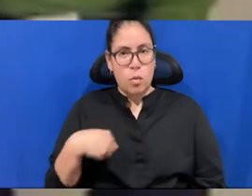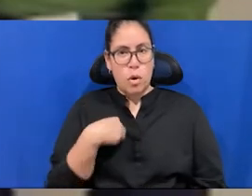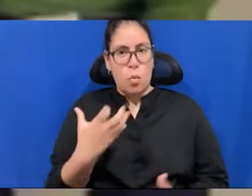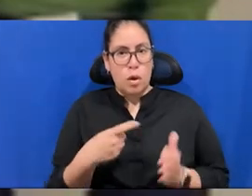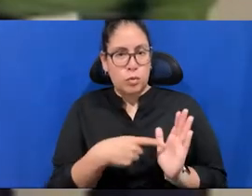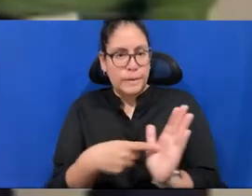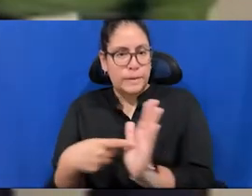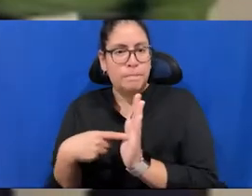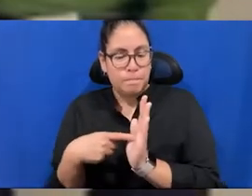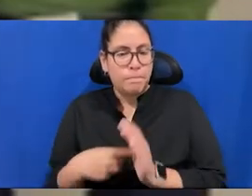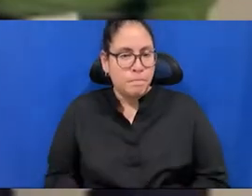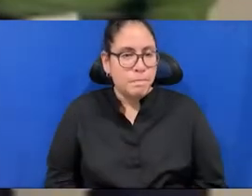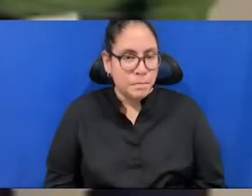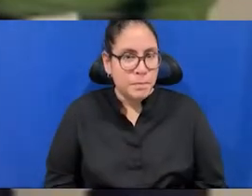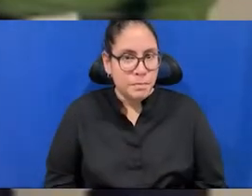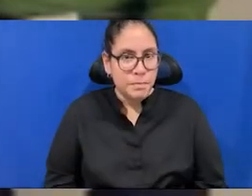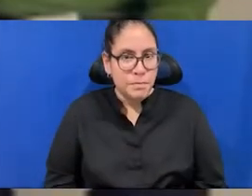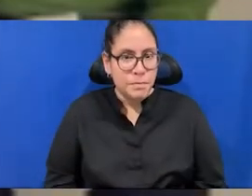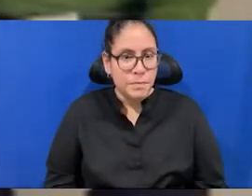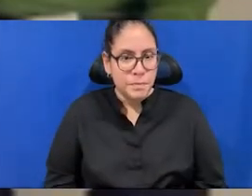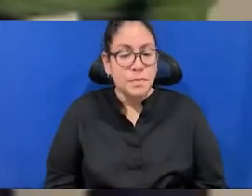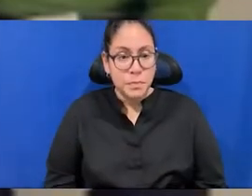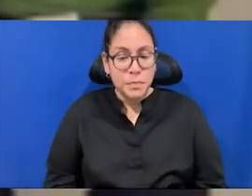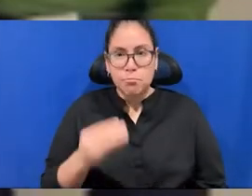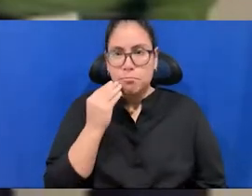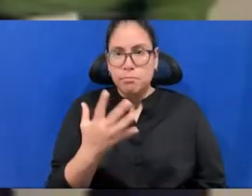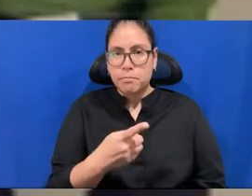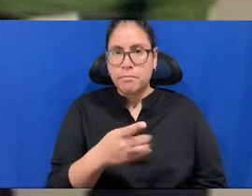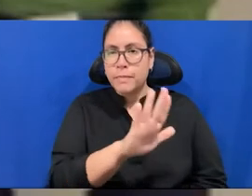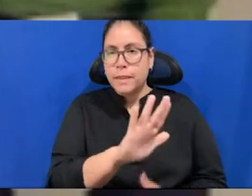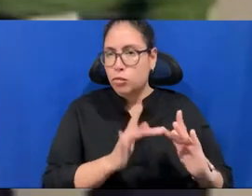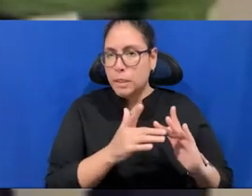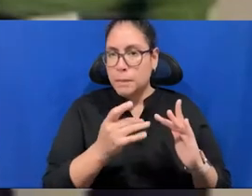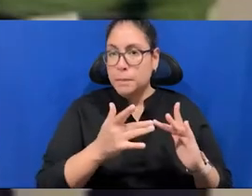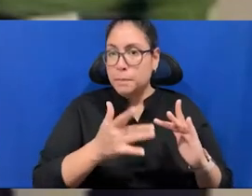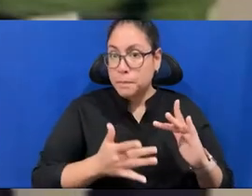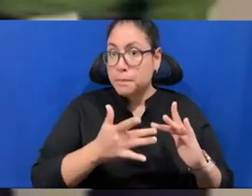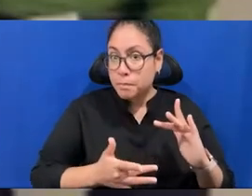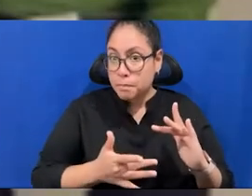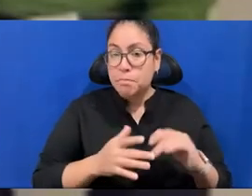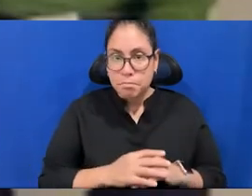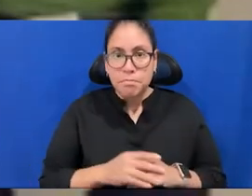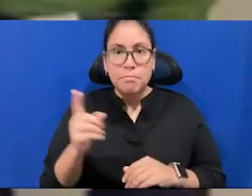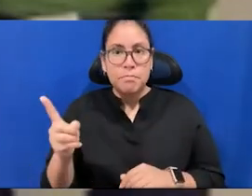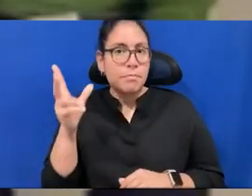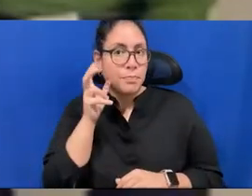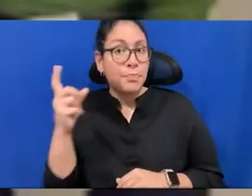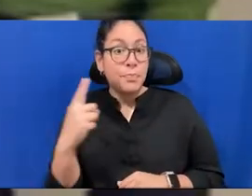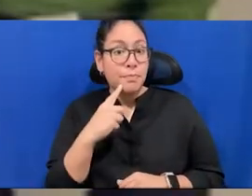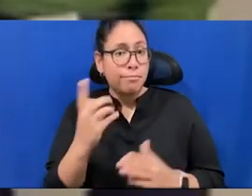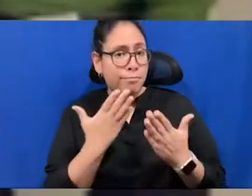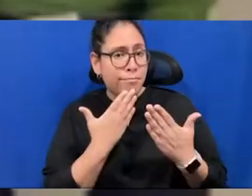Thank you so much. Yonah, of course, Yonah also talked about concrete,